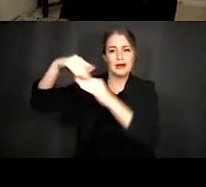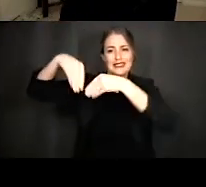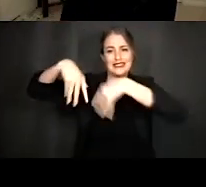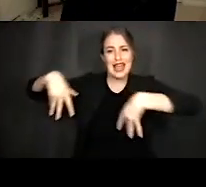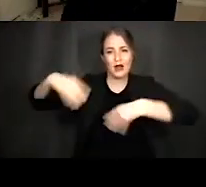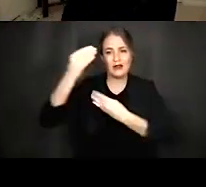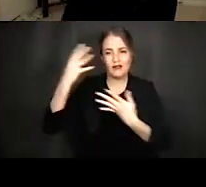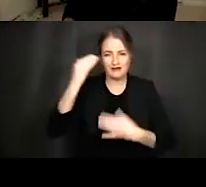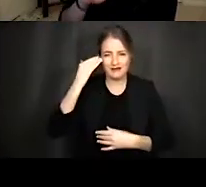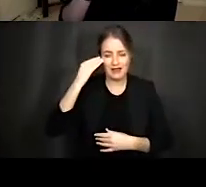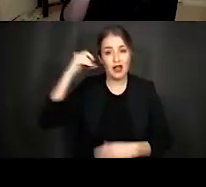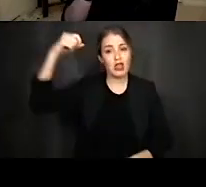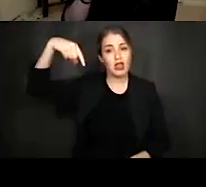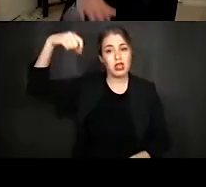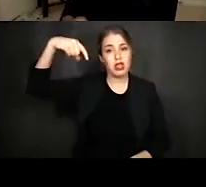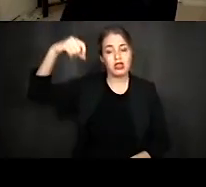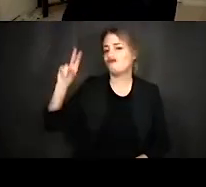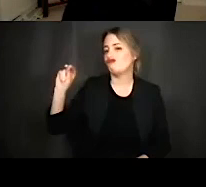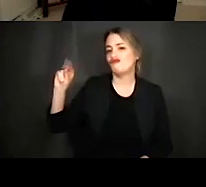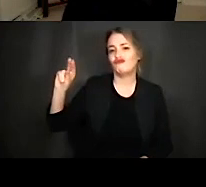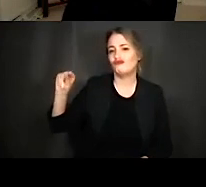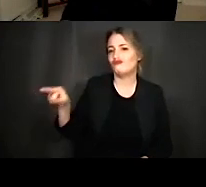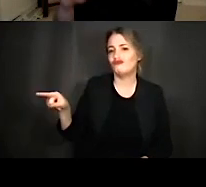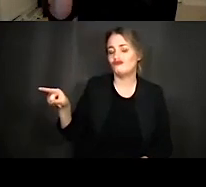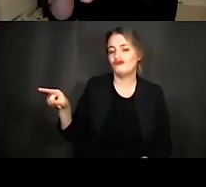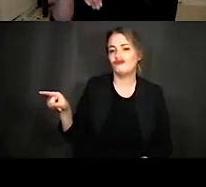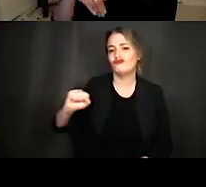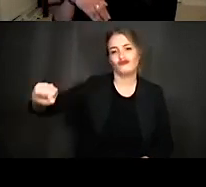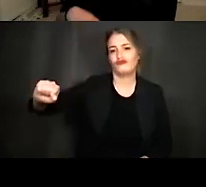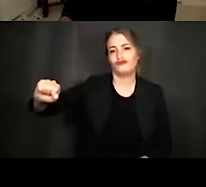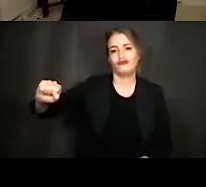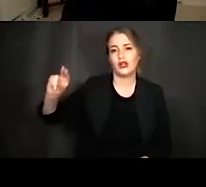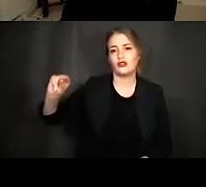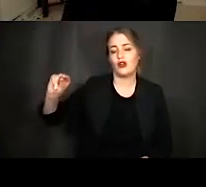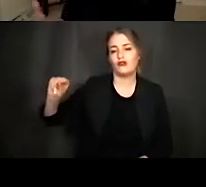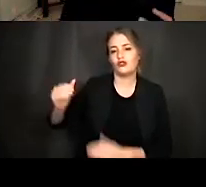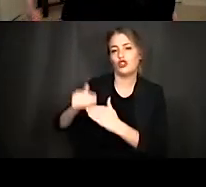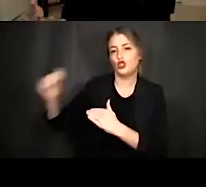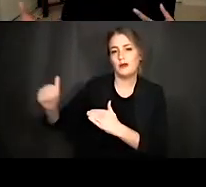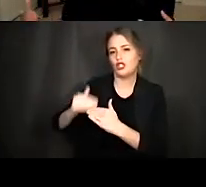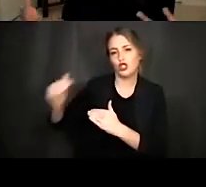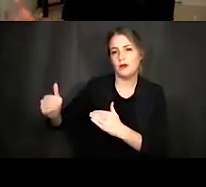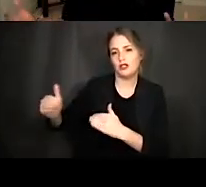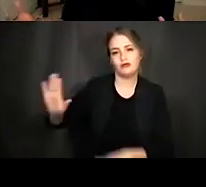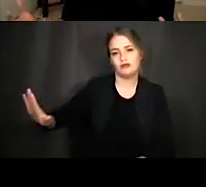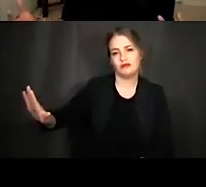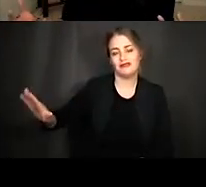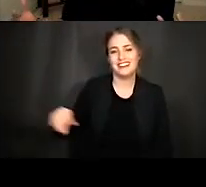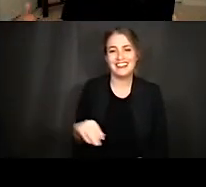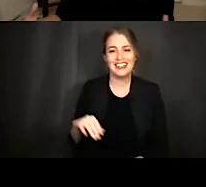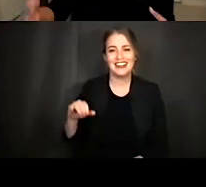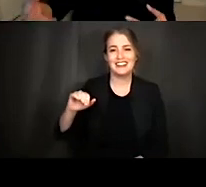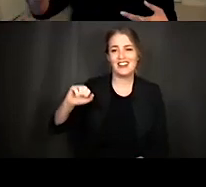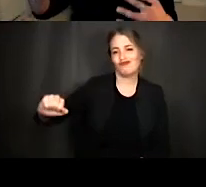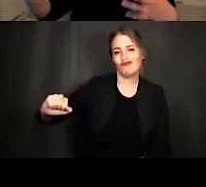and they can just come in and say, Oh no, you're doing too much. No, no, no. Pull it back. And so that's basically what this system